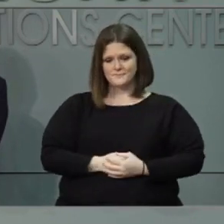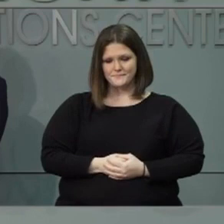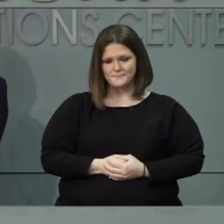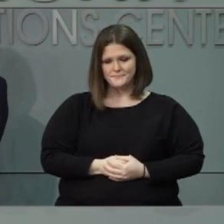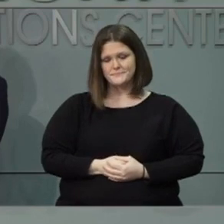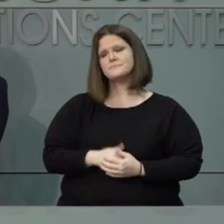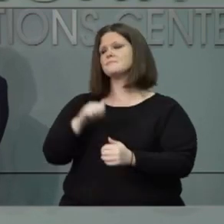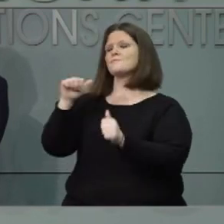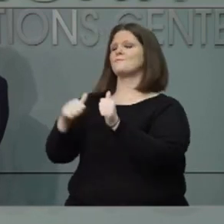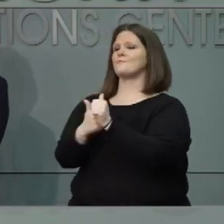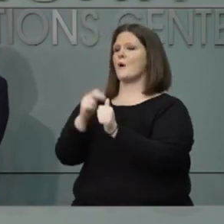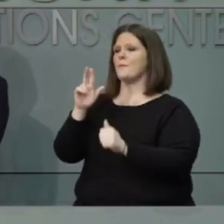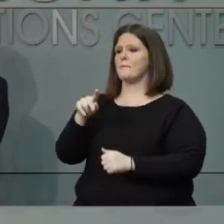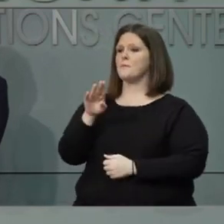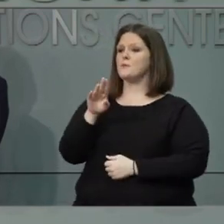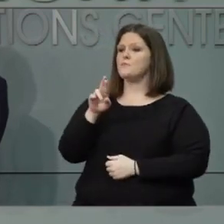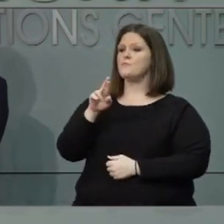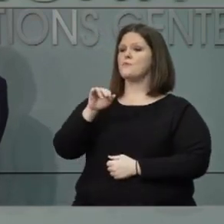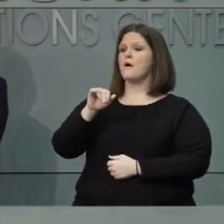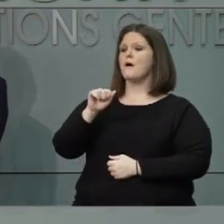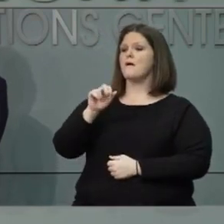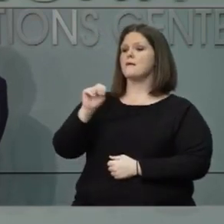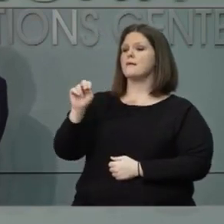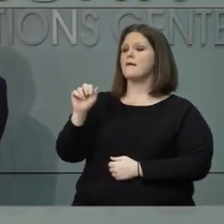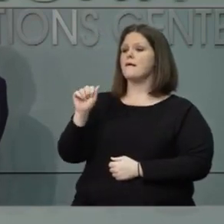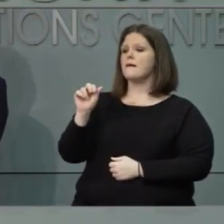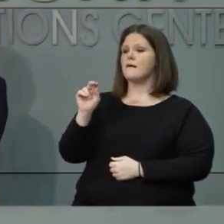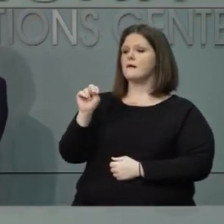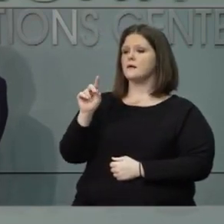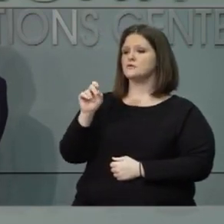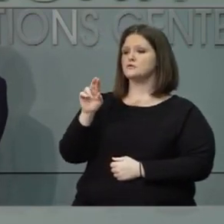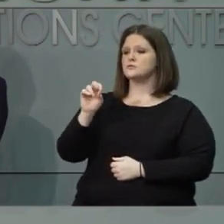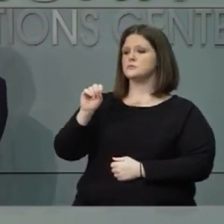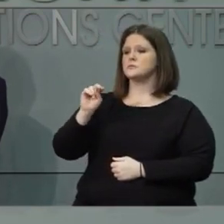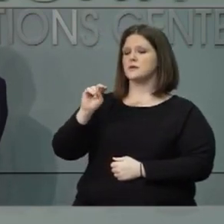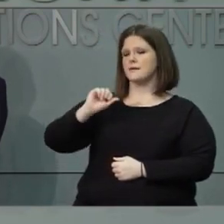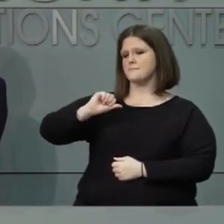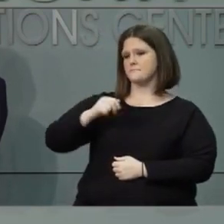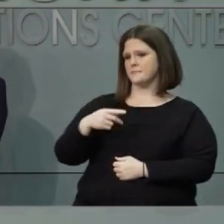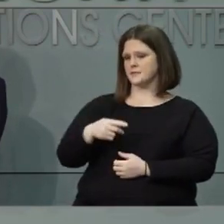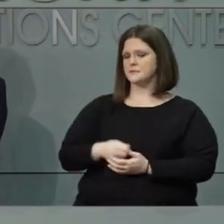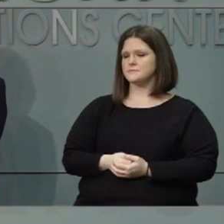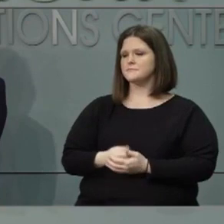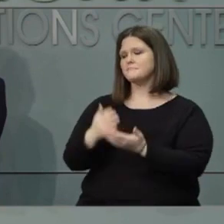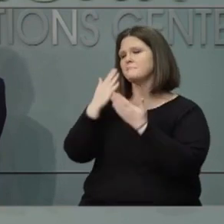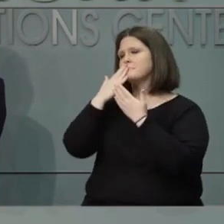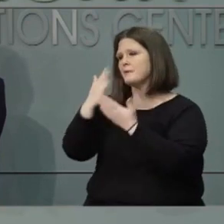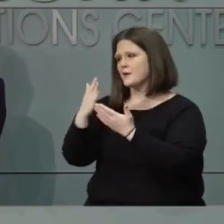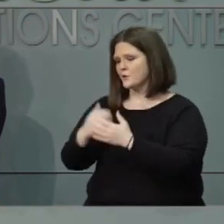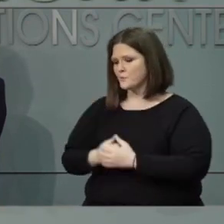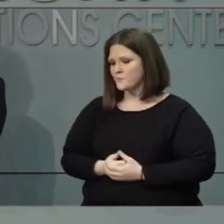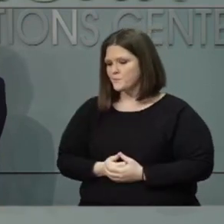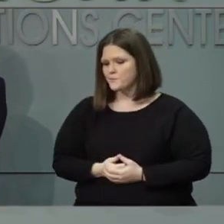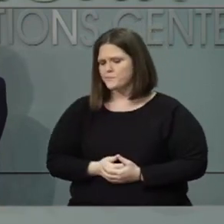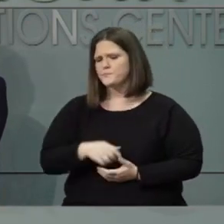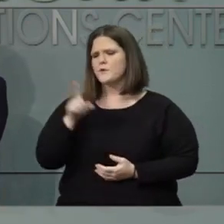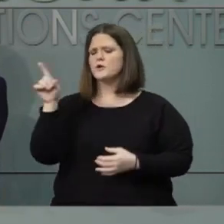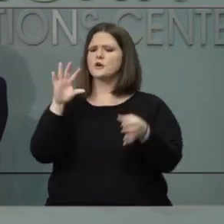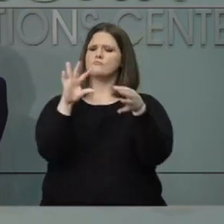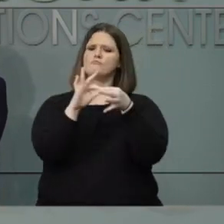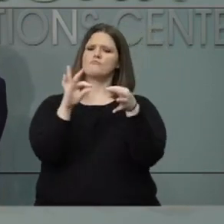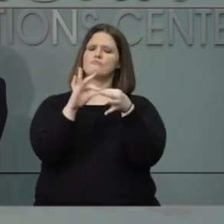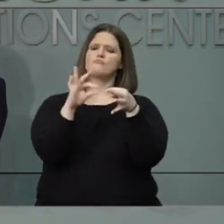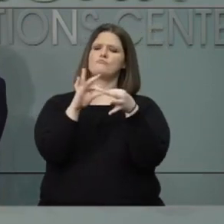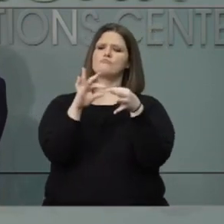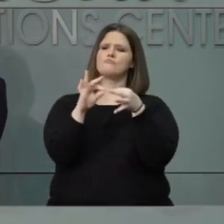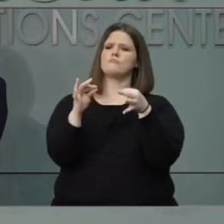Follow up, Brian Anderson, Associated Press. Hey, thanks for the follow up. And you've talked for a while about the lack of